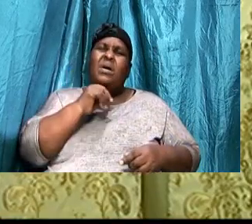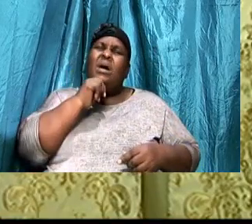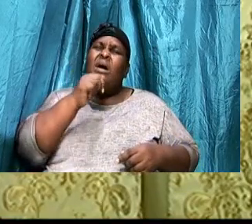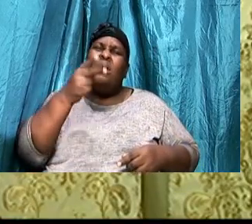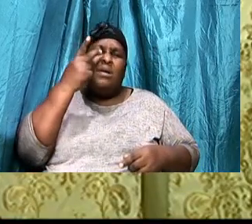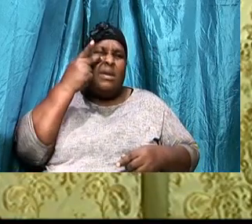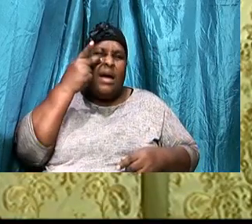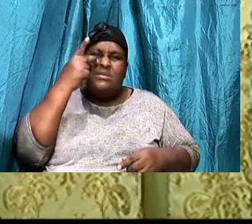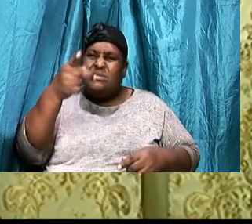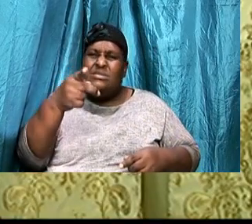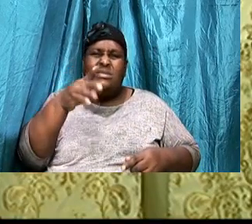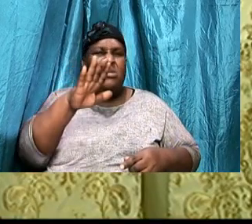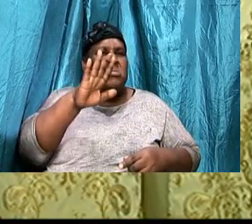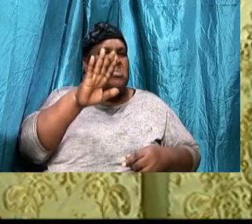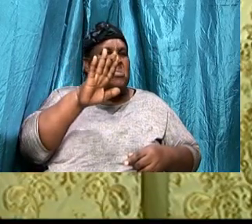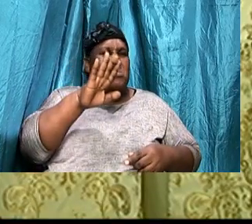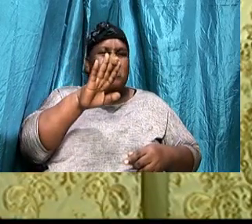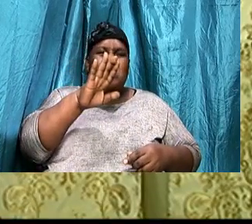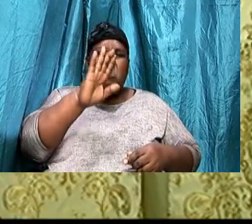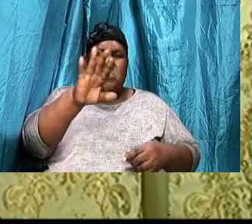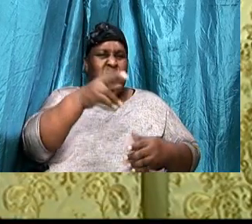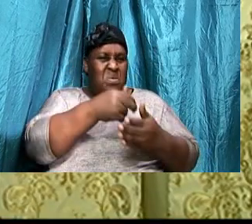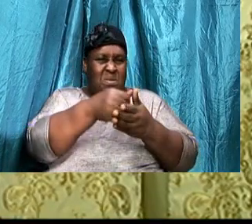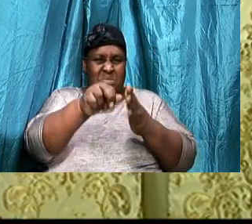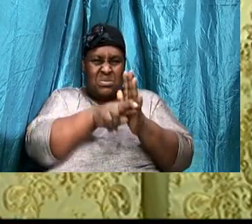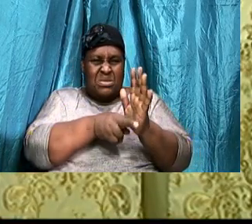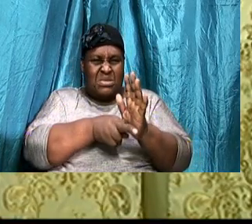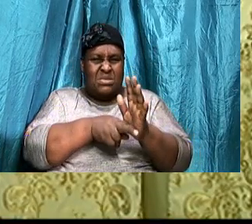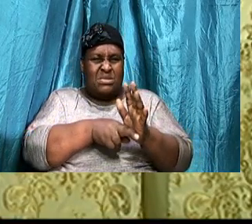But he has seen, The righteousness, Of Christ,